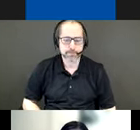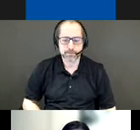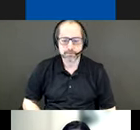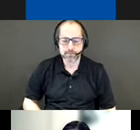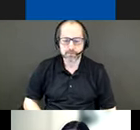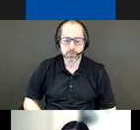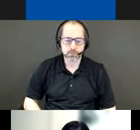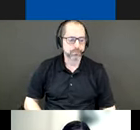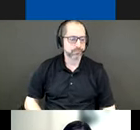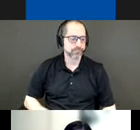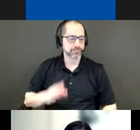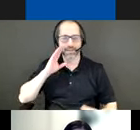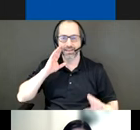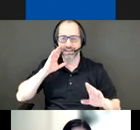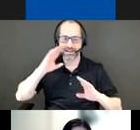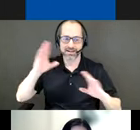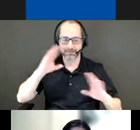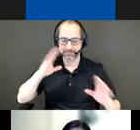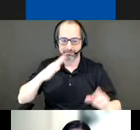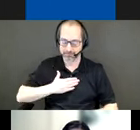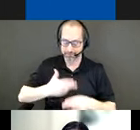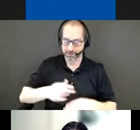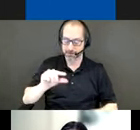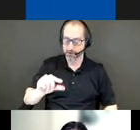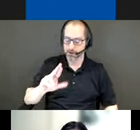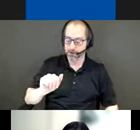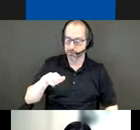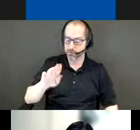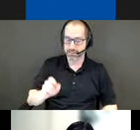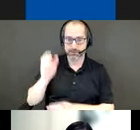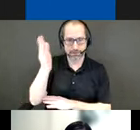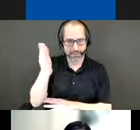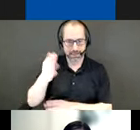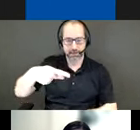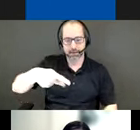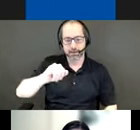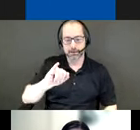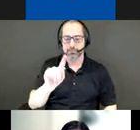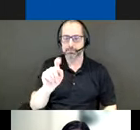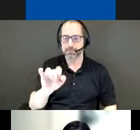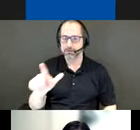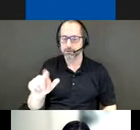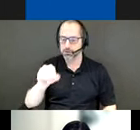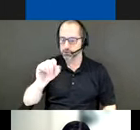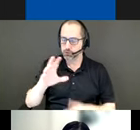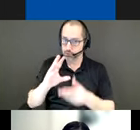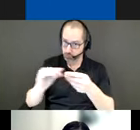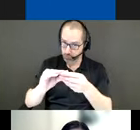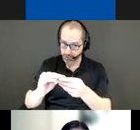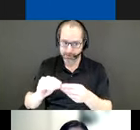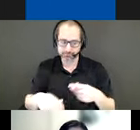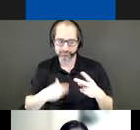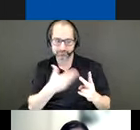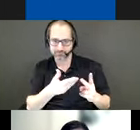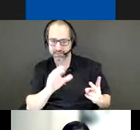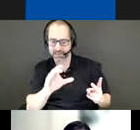hello everyone my name is Grace and presenting Pixel Story with me is Cam from O2 I will